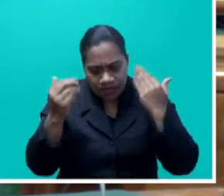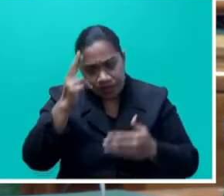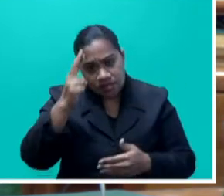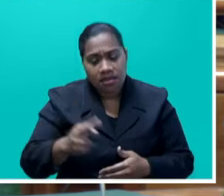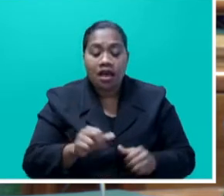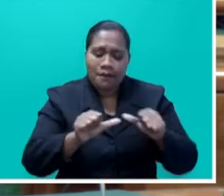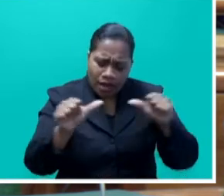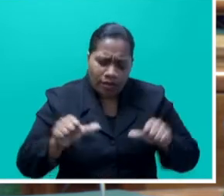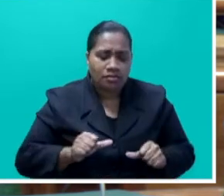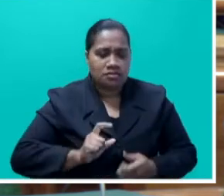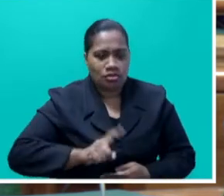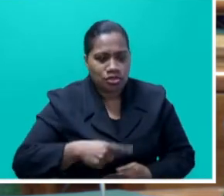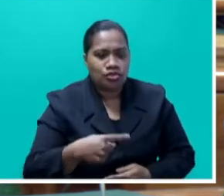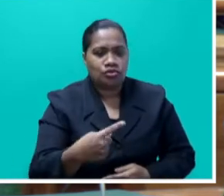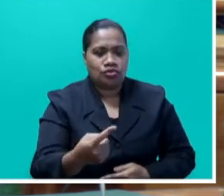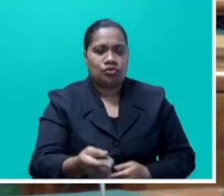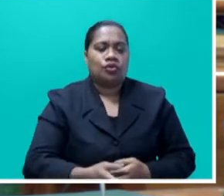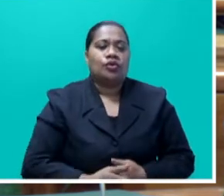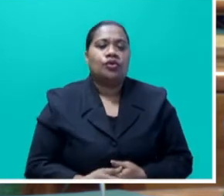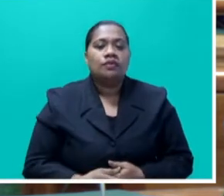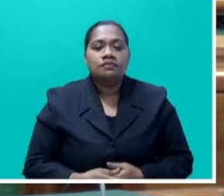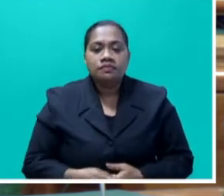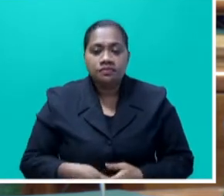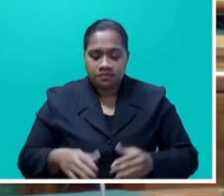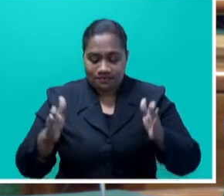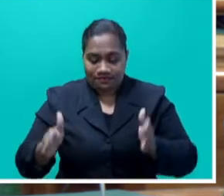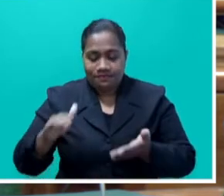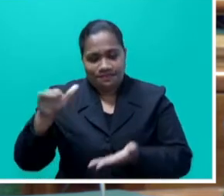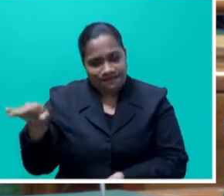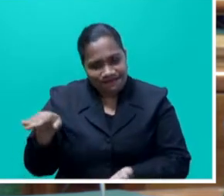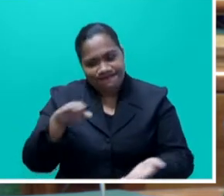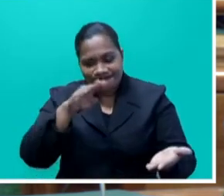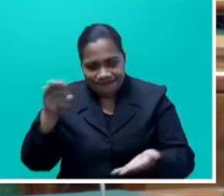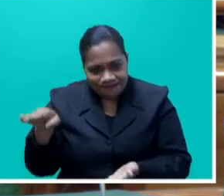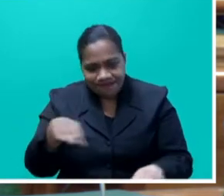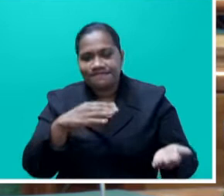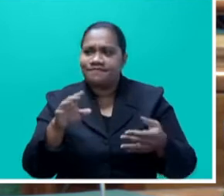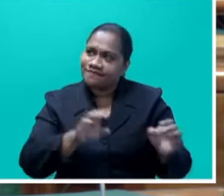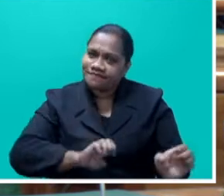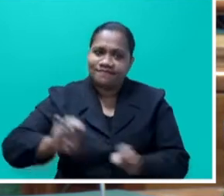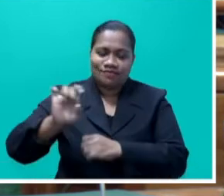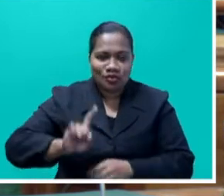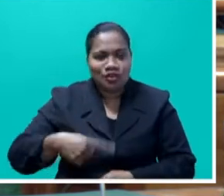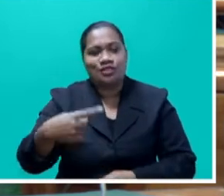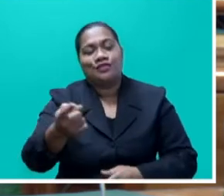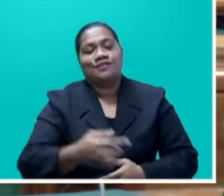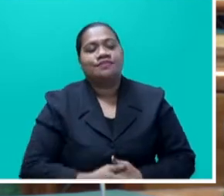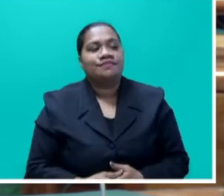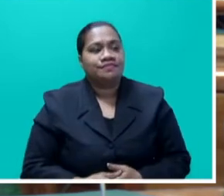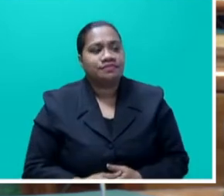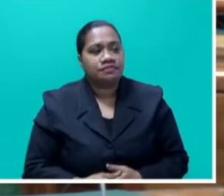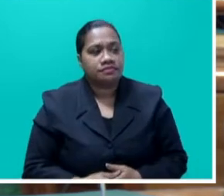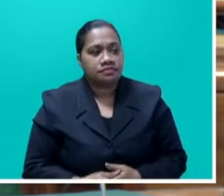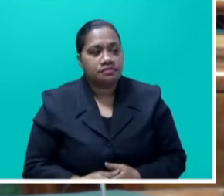moving. We have, we kept containers moving so that our exports will continue and bring in foreign currency, Mr. Speaker say. And in